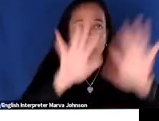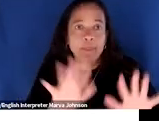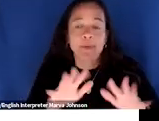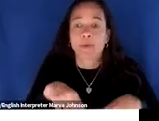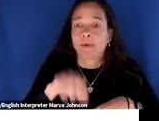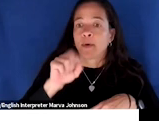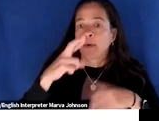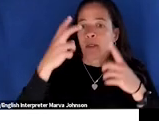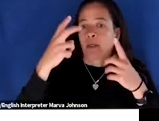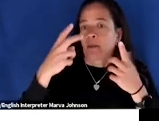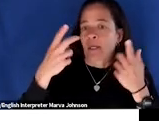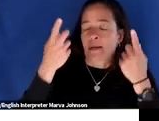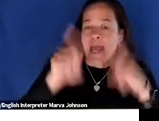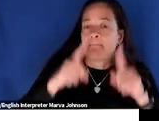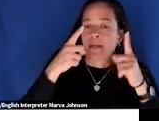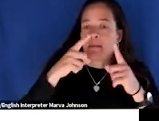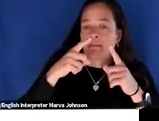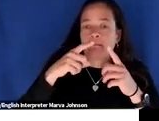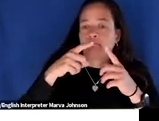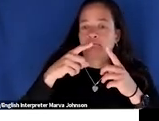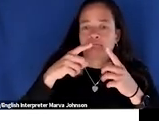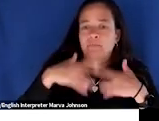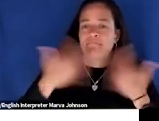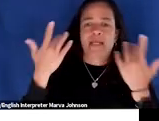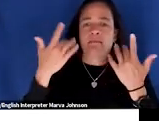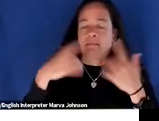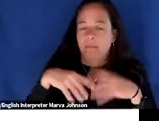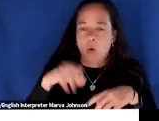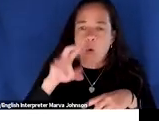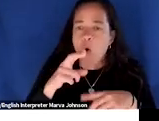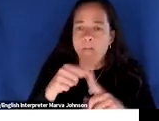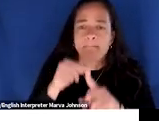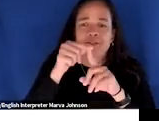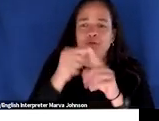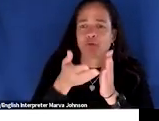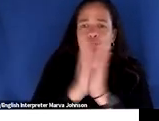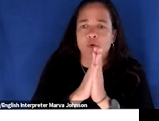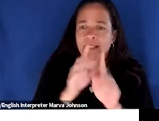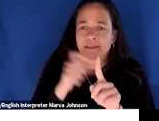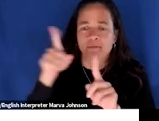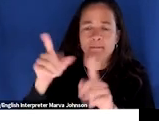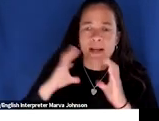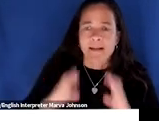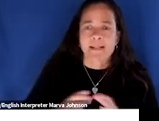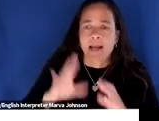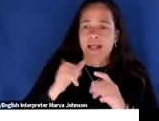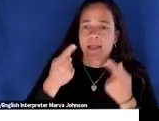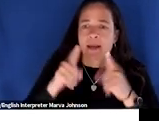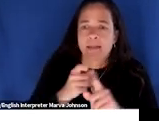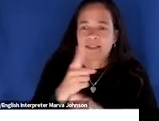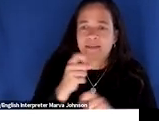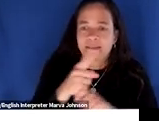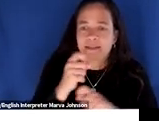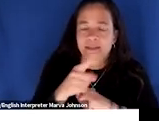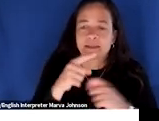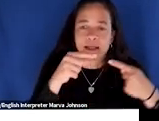prompts the habit is it a special request from your client that always comes annually or seasonally number two